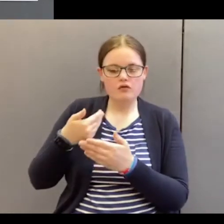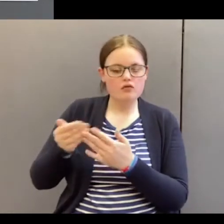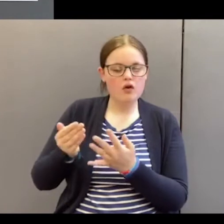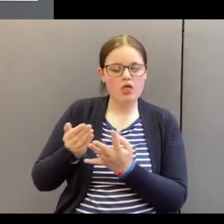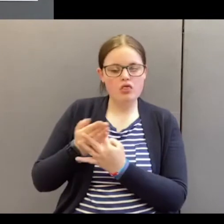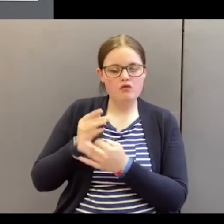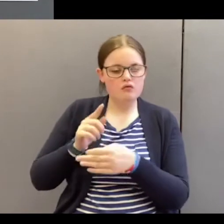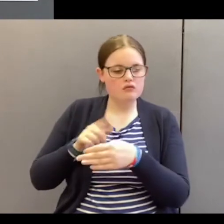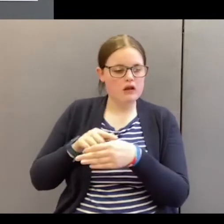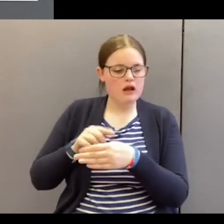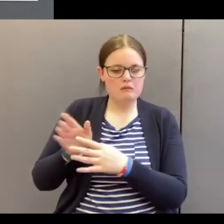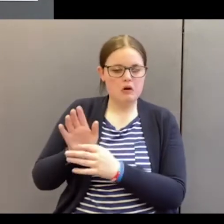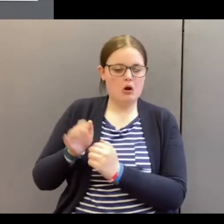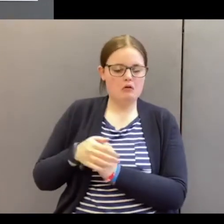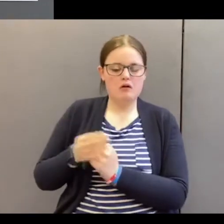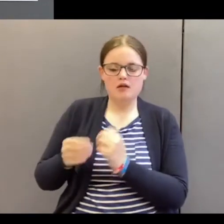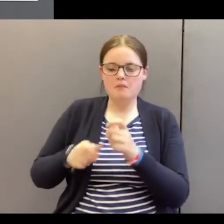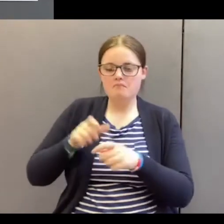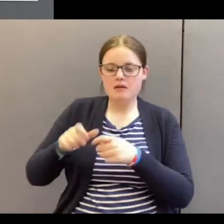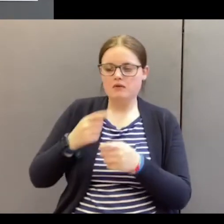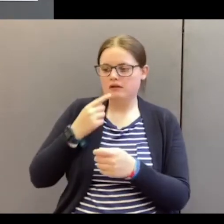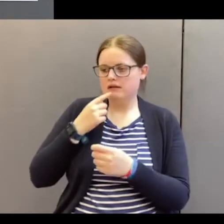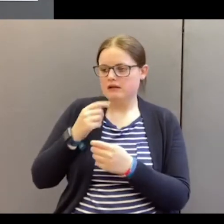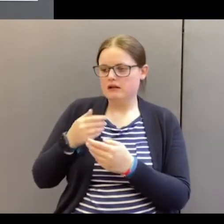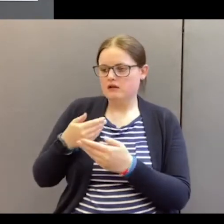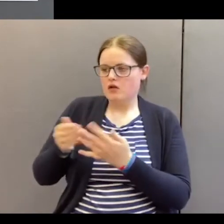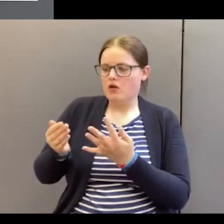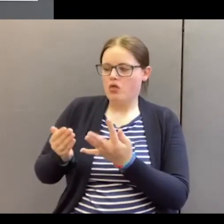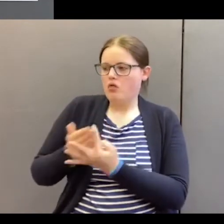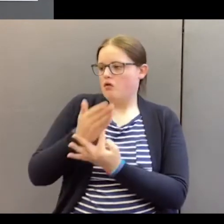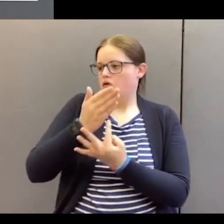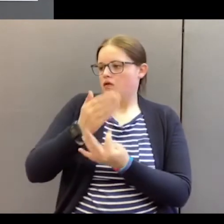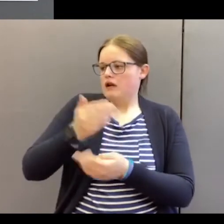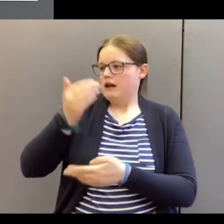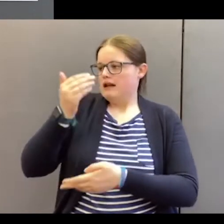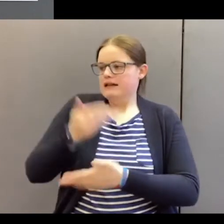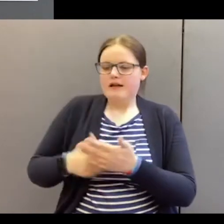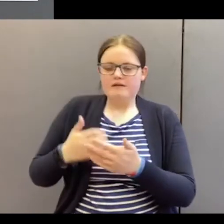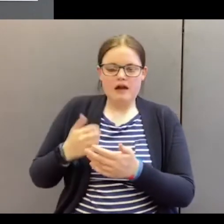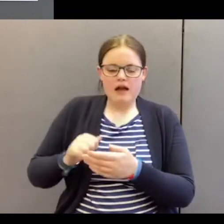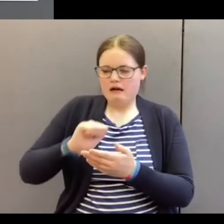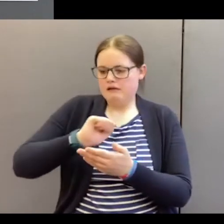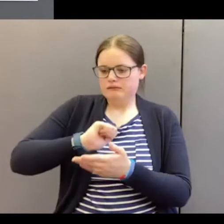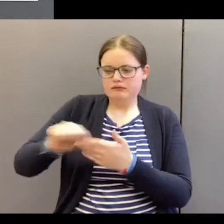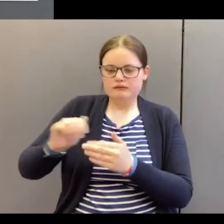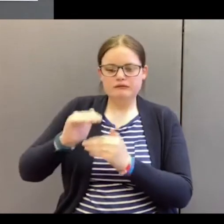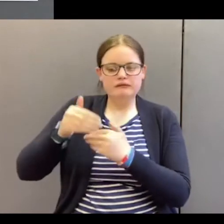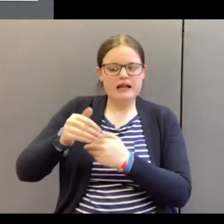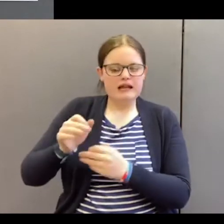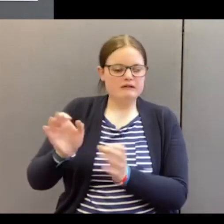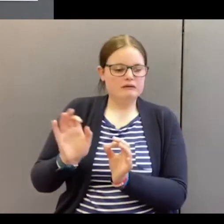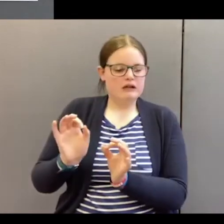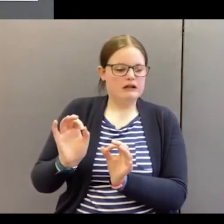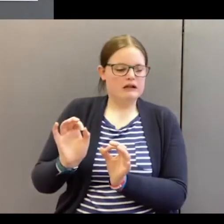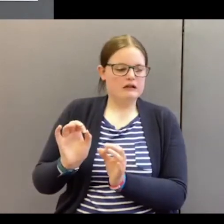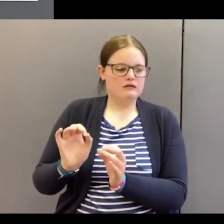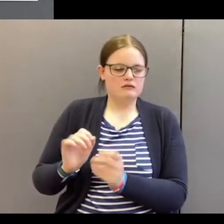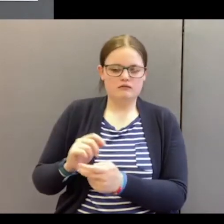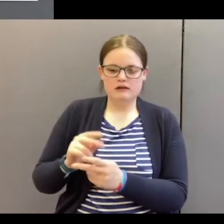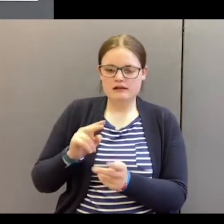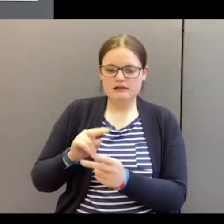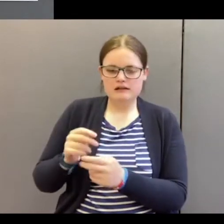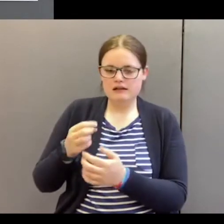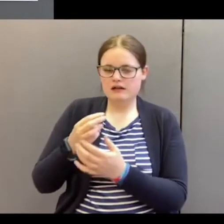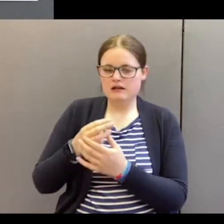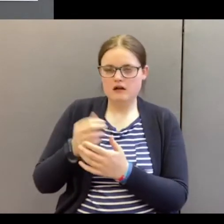those. Some people sail through, and they never have that rebellious streak. They see the wisdom